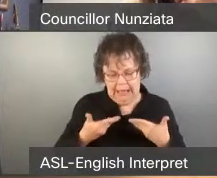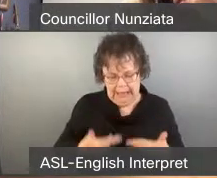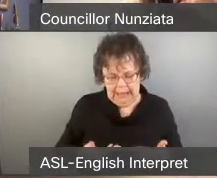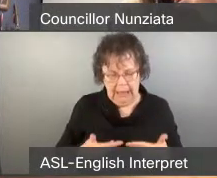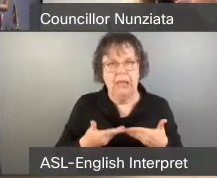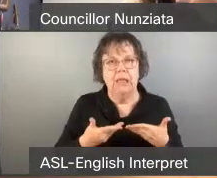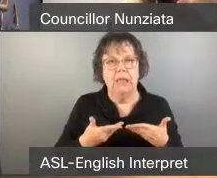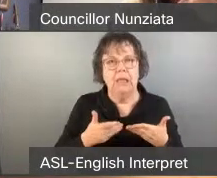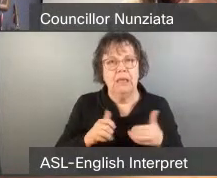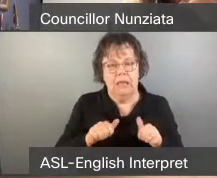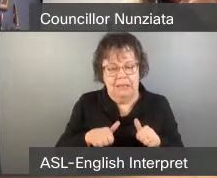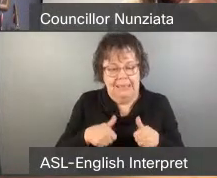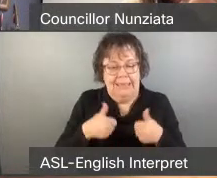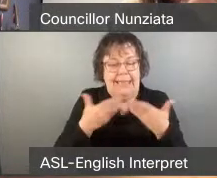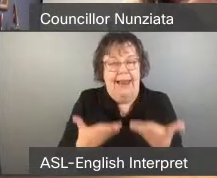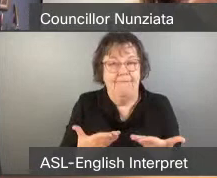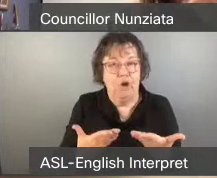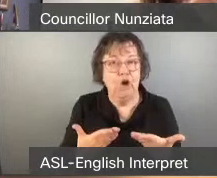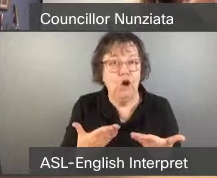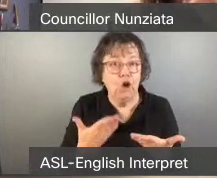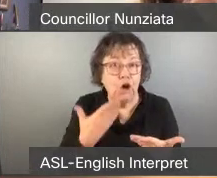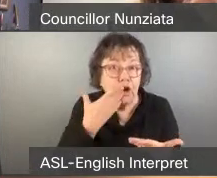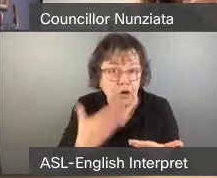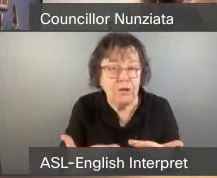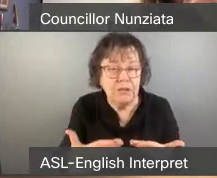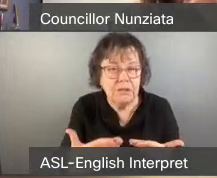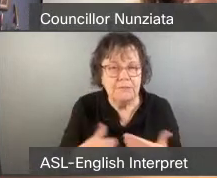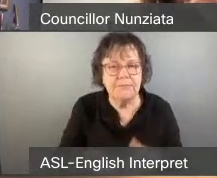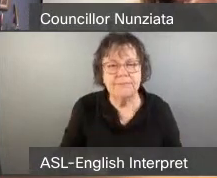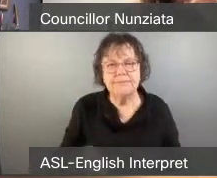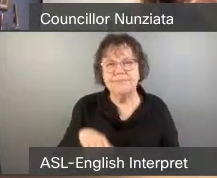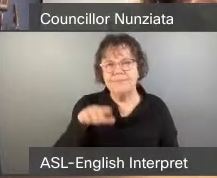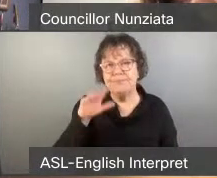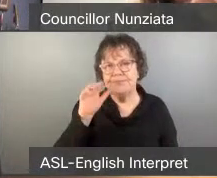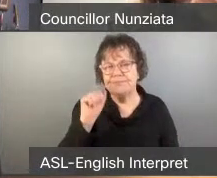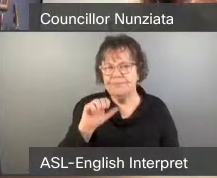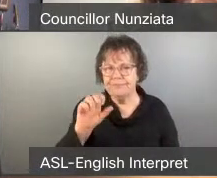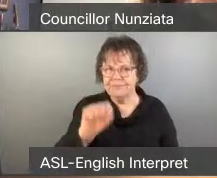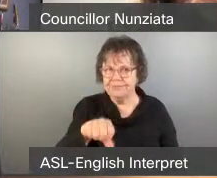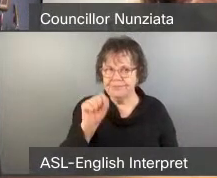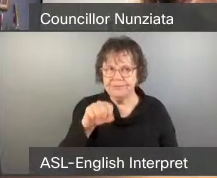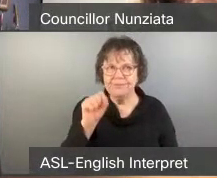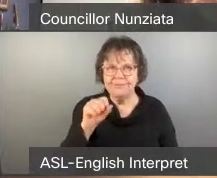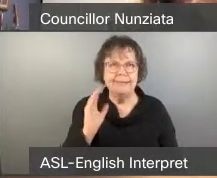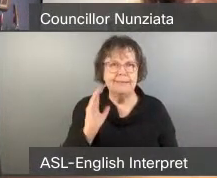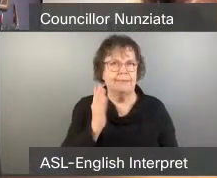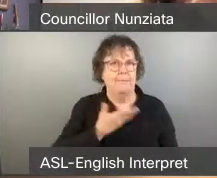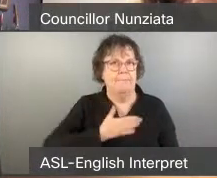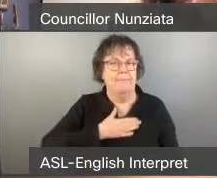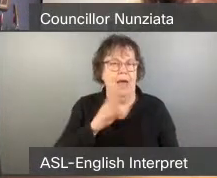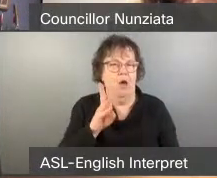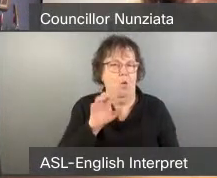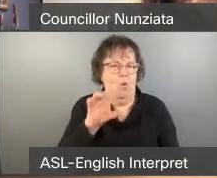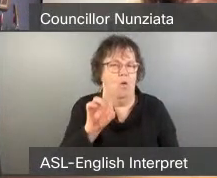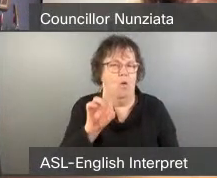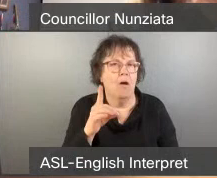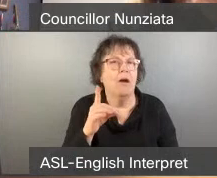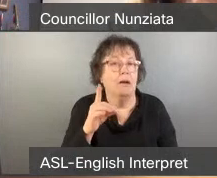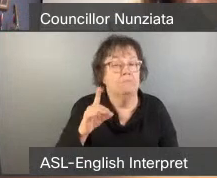order to deliver the good that we do. Yeah, I do actually, my ward actually did benefit from your